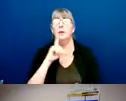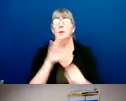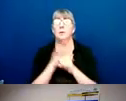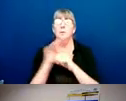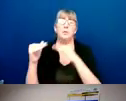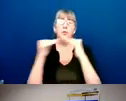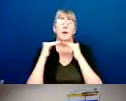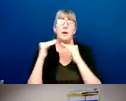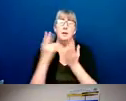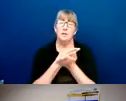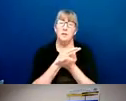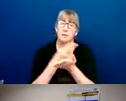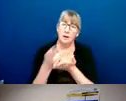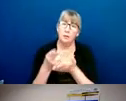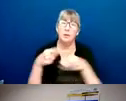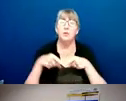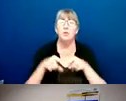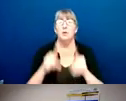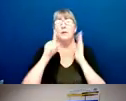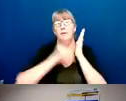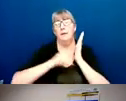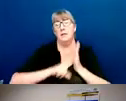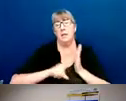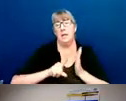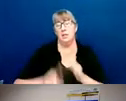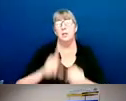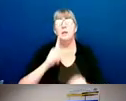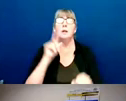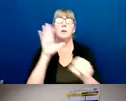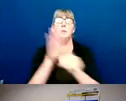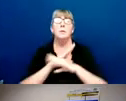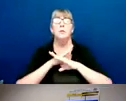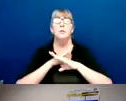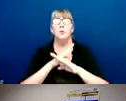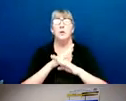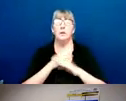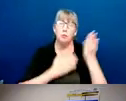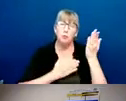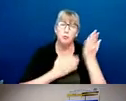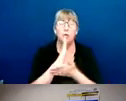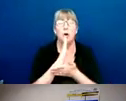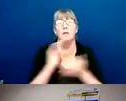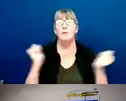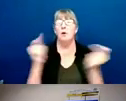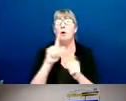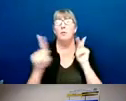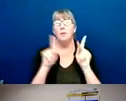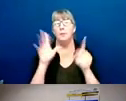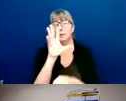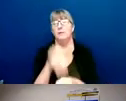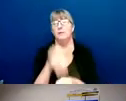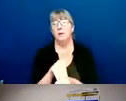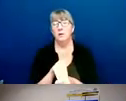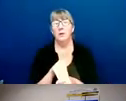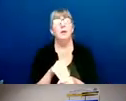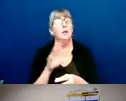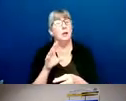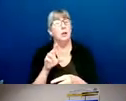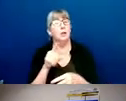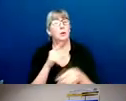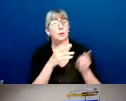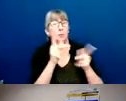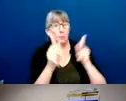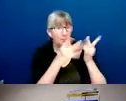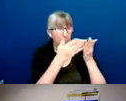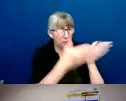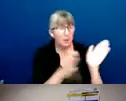integrity in the investigation. A commitment to protect all the rights of the involved, including members of the public and the accused